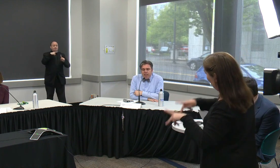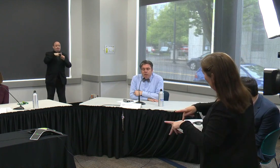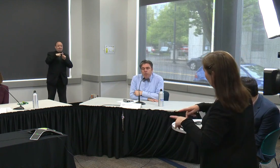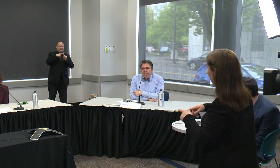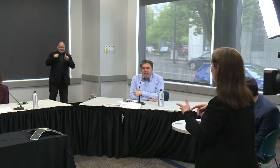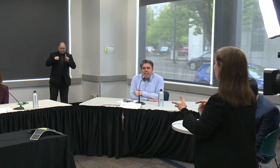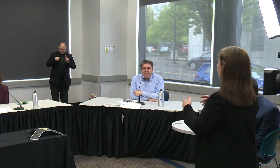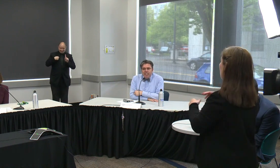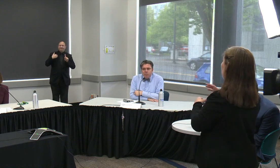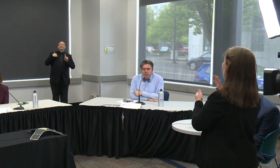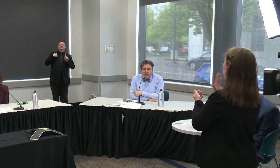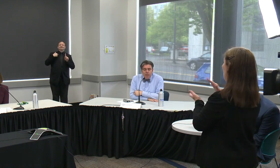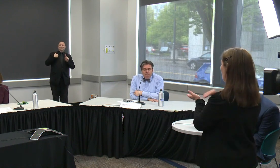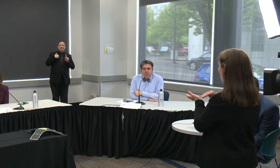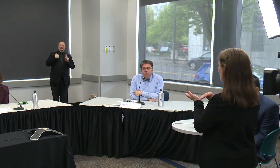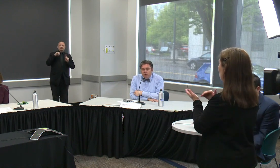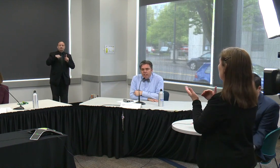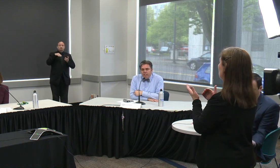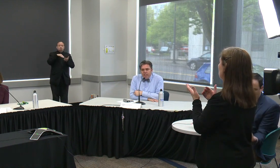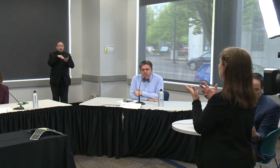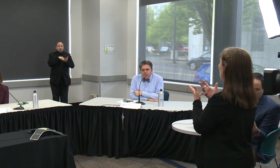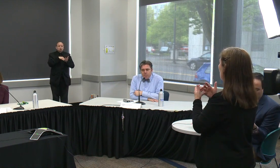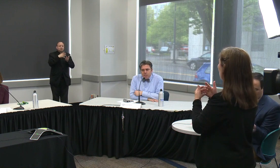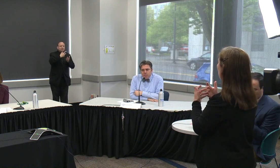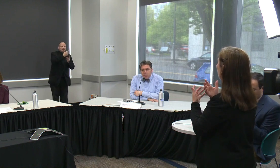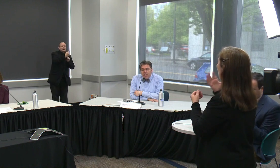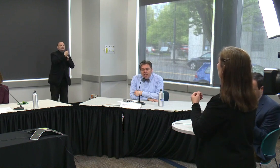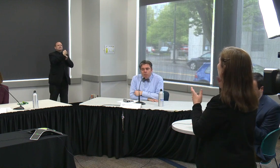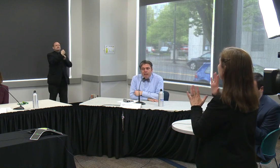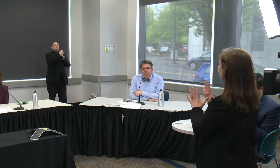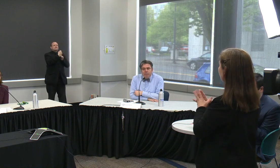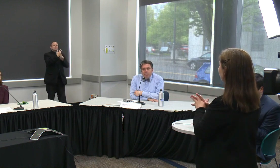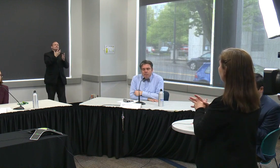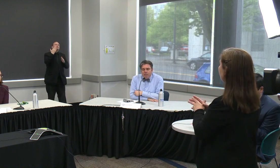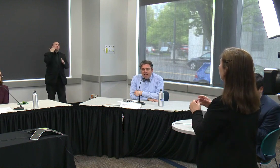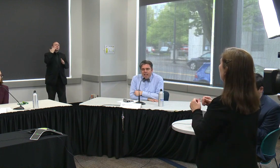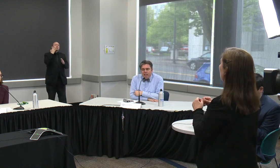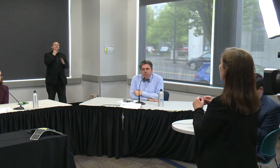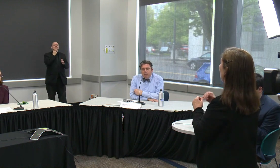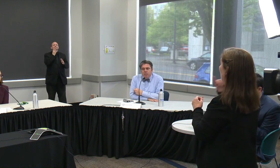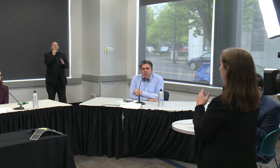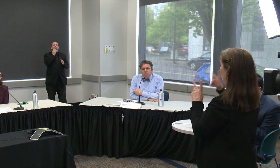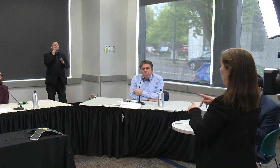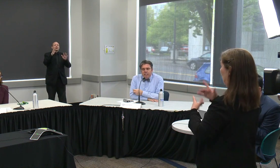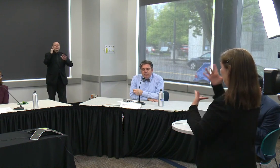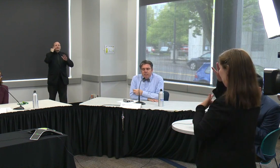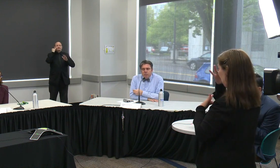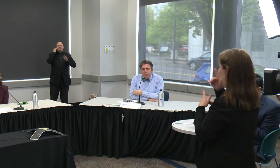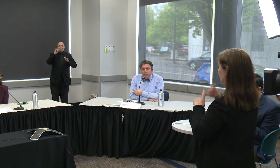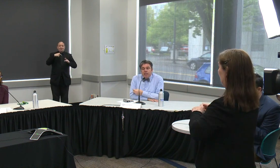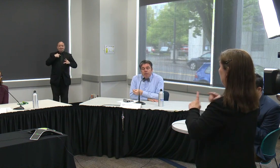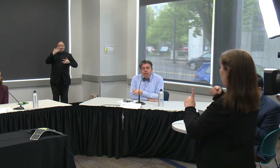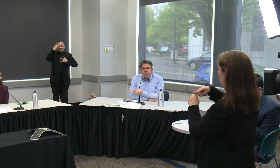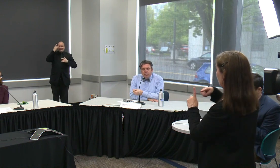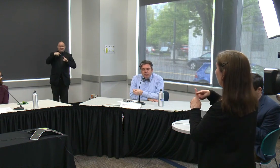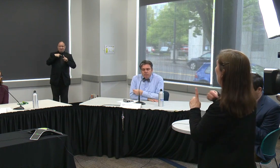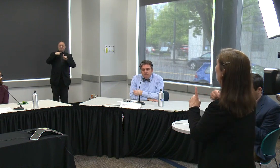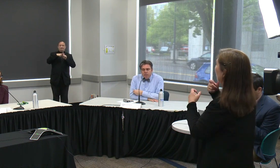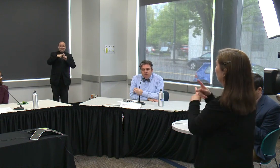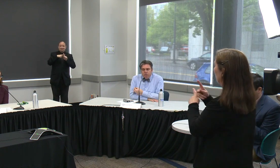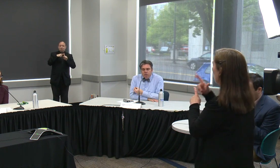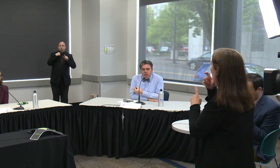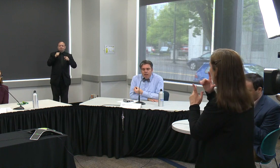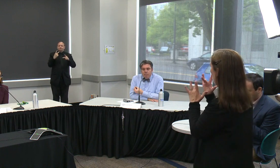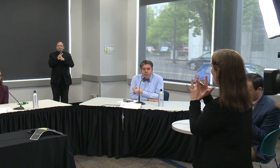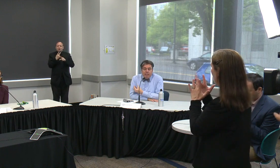to identify who they had contact with before they developed symptoms and while they were symptomatic those are the individuals that they put at risk